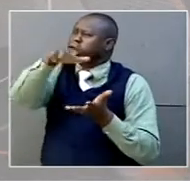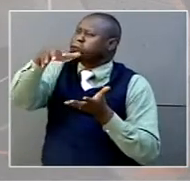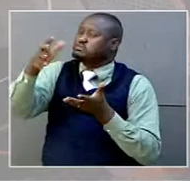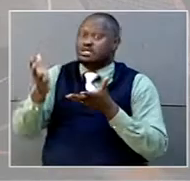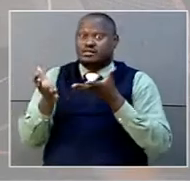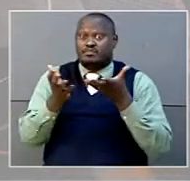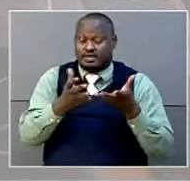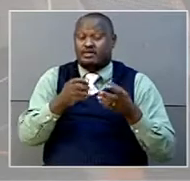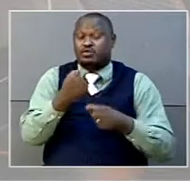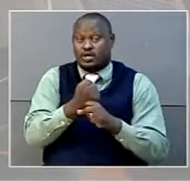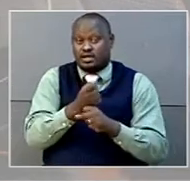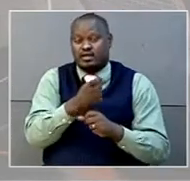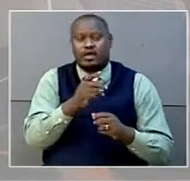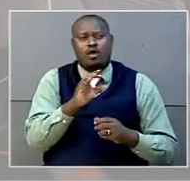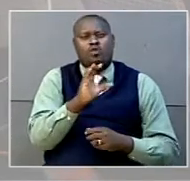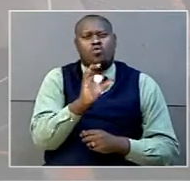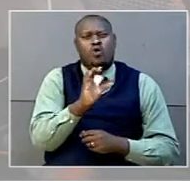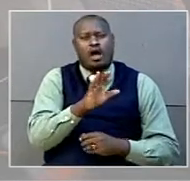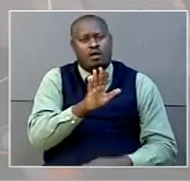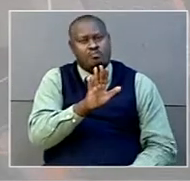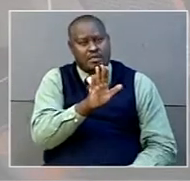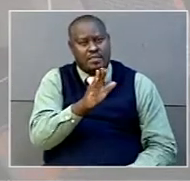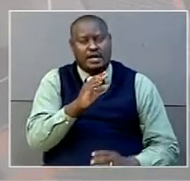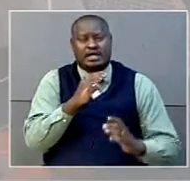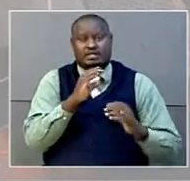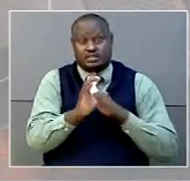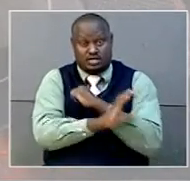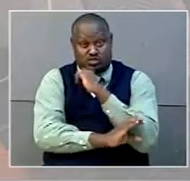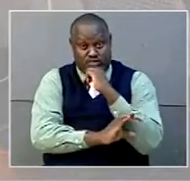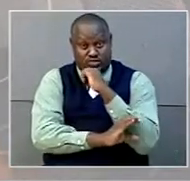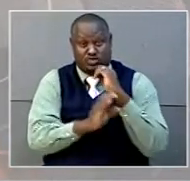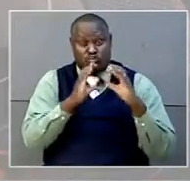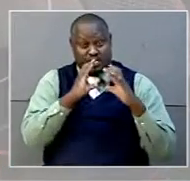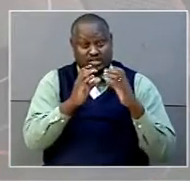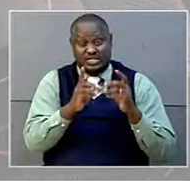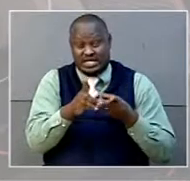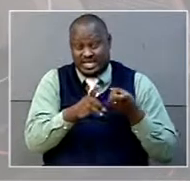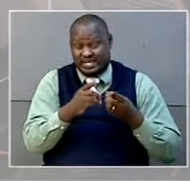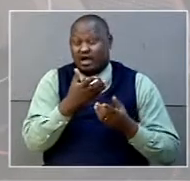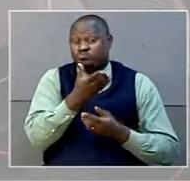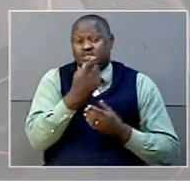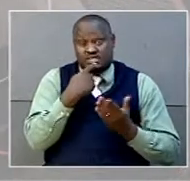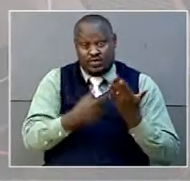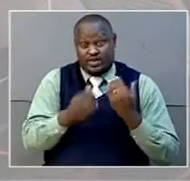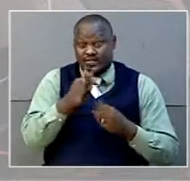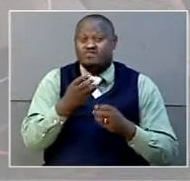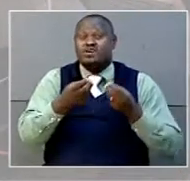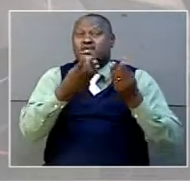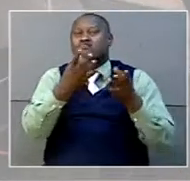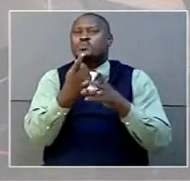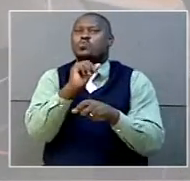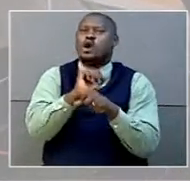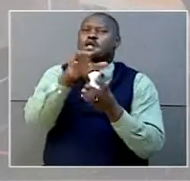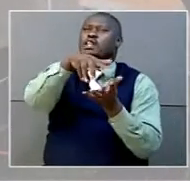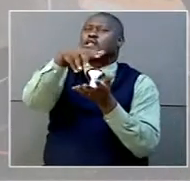Now, Coca-Cola Africa Communications Director Simon Caheru says, by doing this, the world will be creating jobs for many and conserving